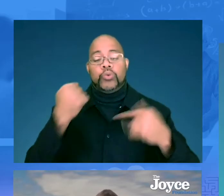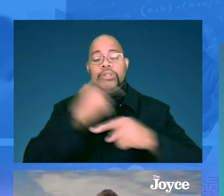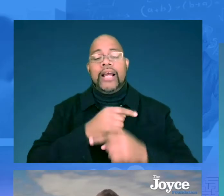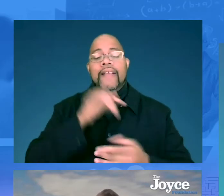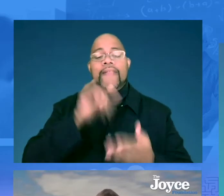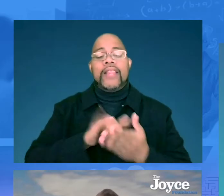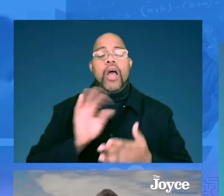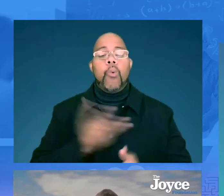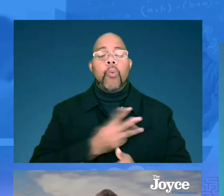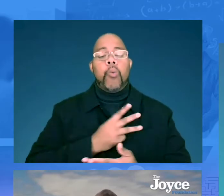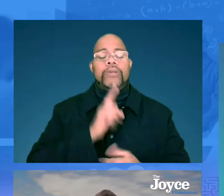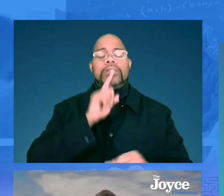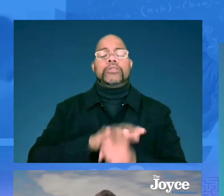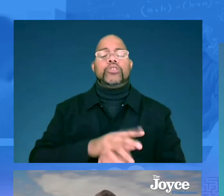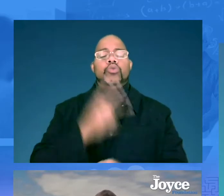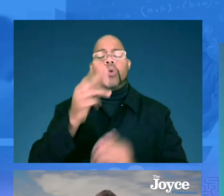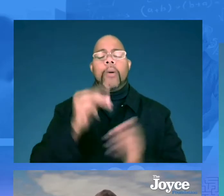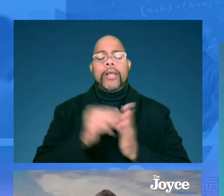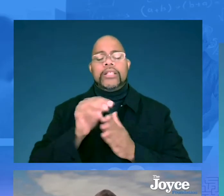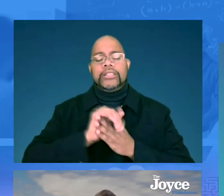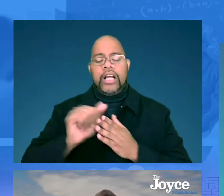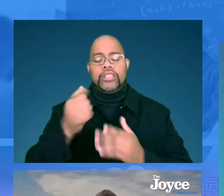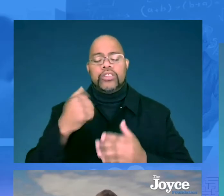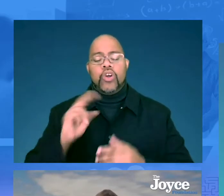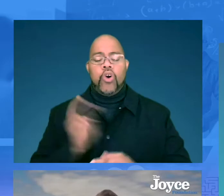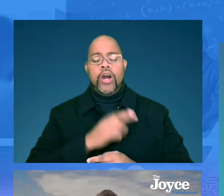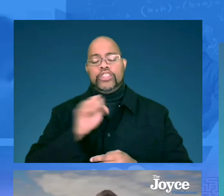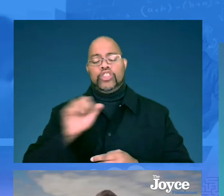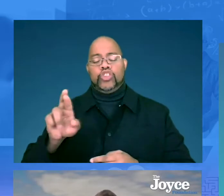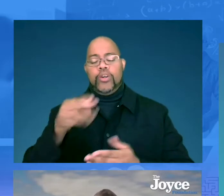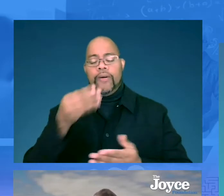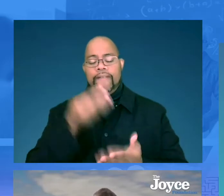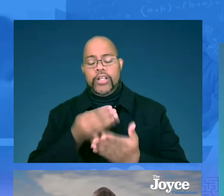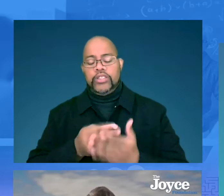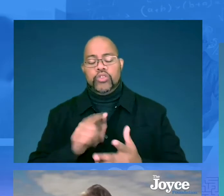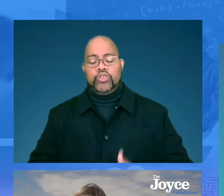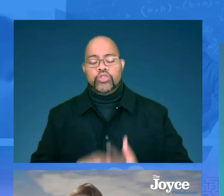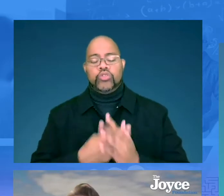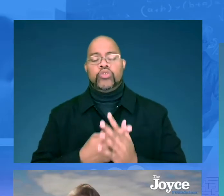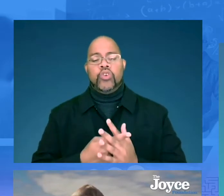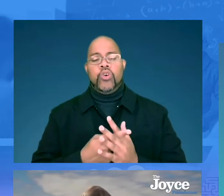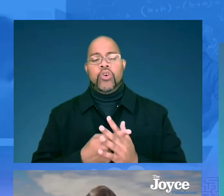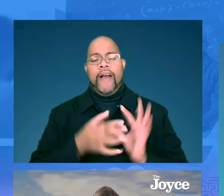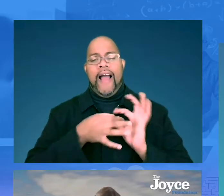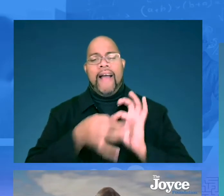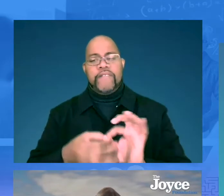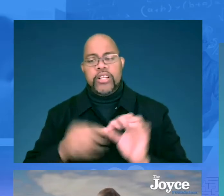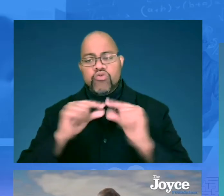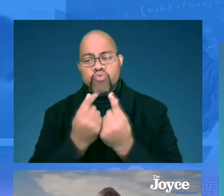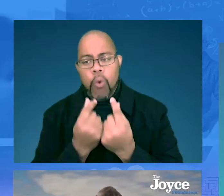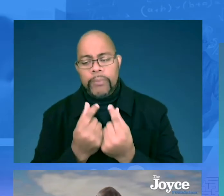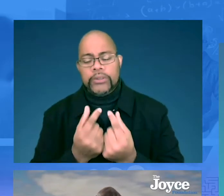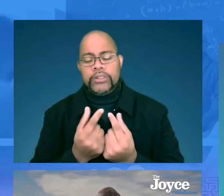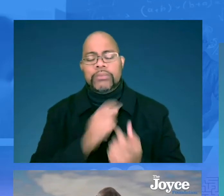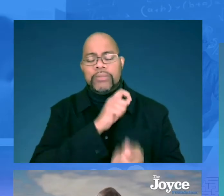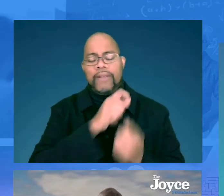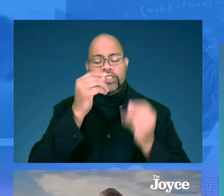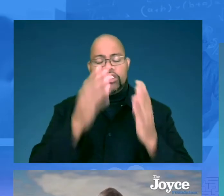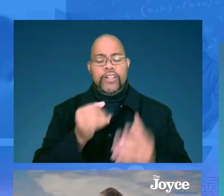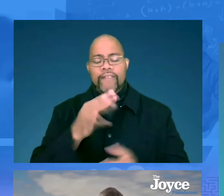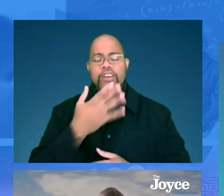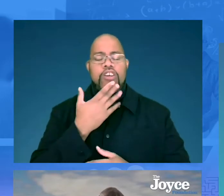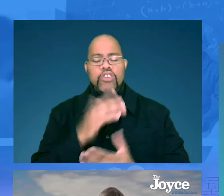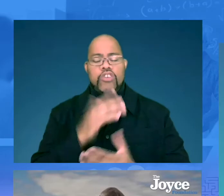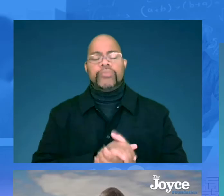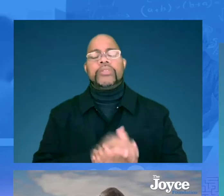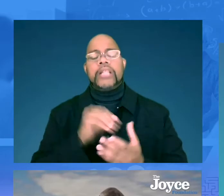talk about today is that we've dedicated $2 million of our ESSER funds to launch affinity groups, particularly